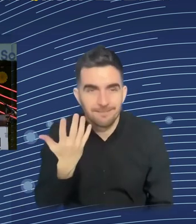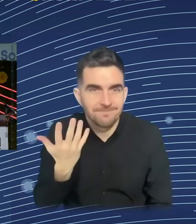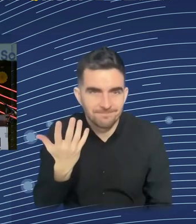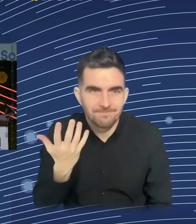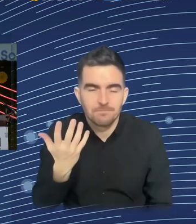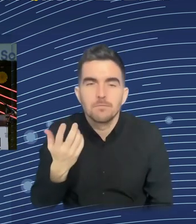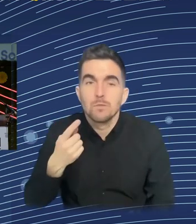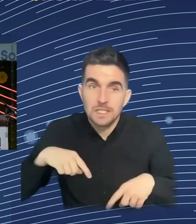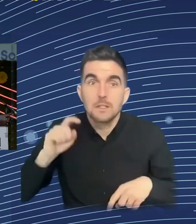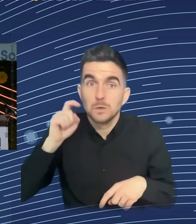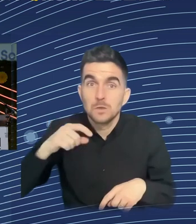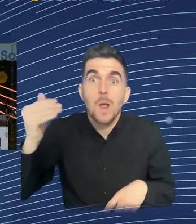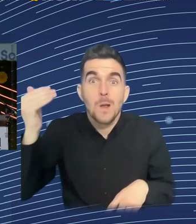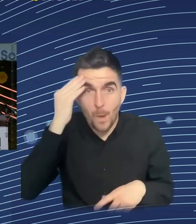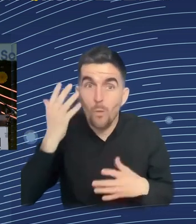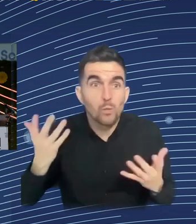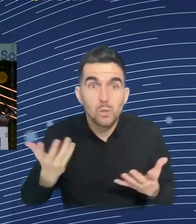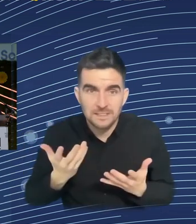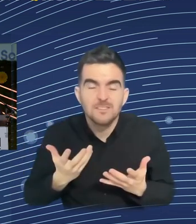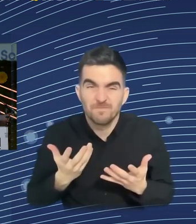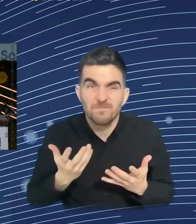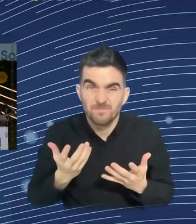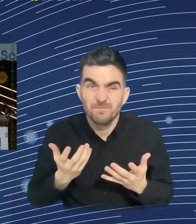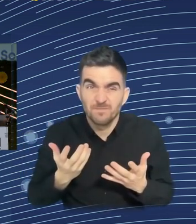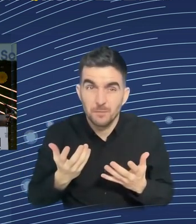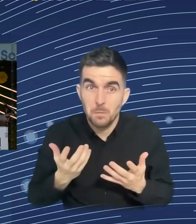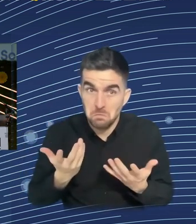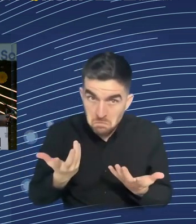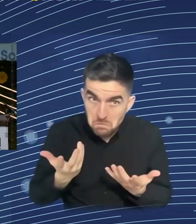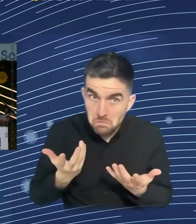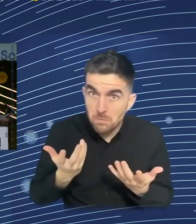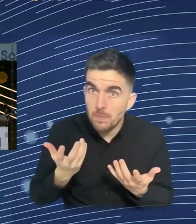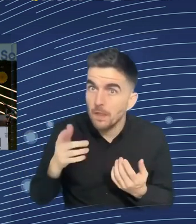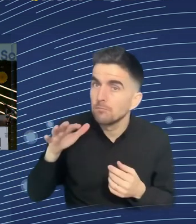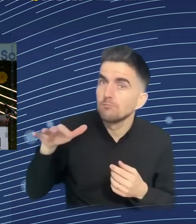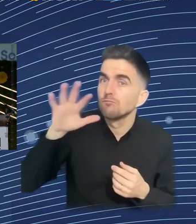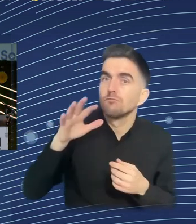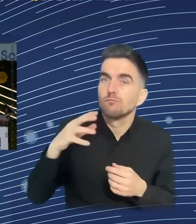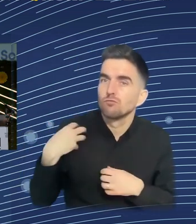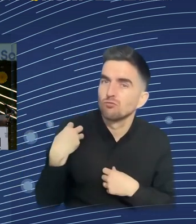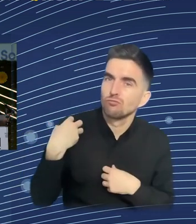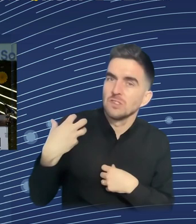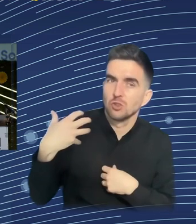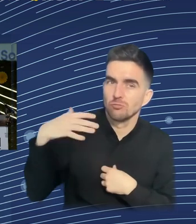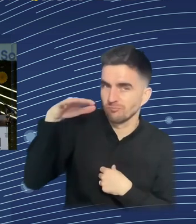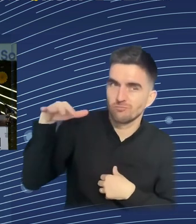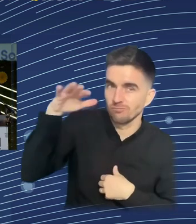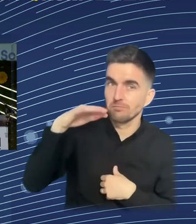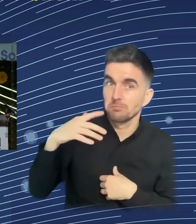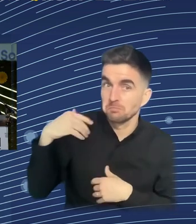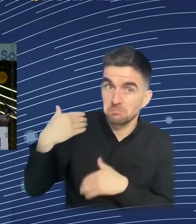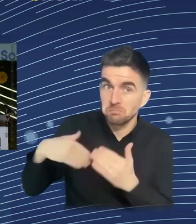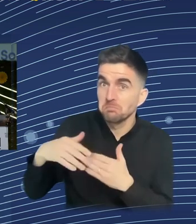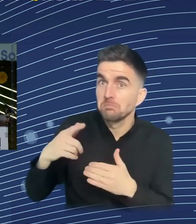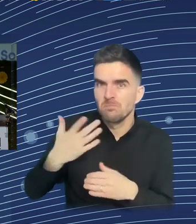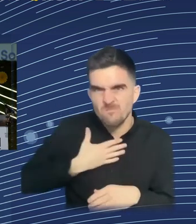societies, and they're wealthy because of the technological improvements, that jobs